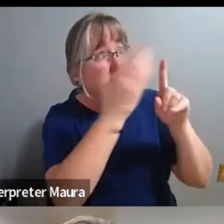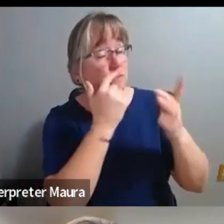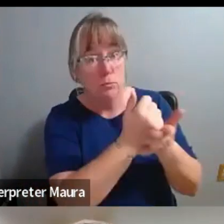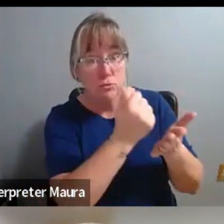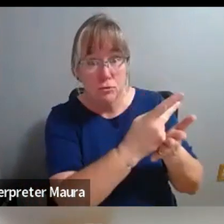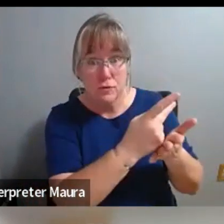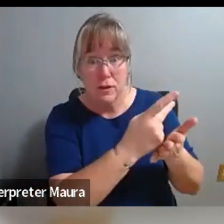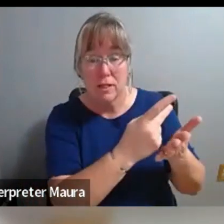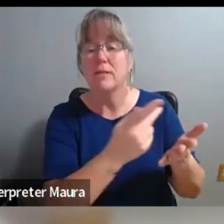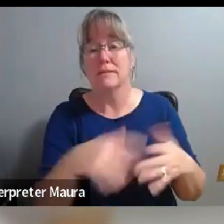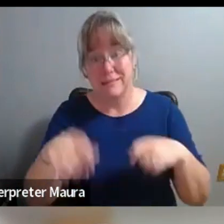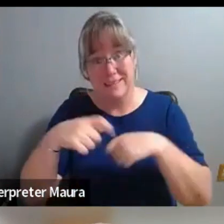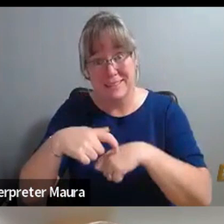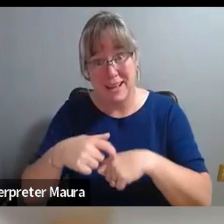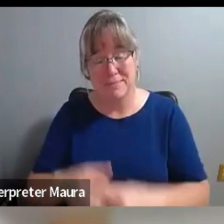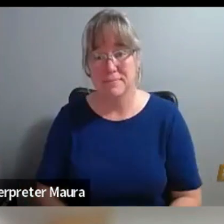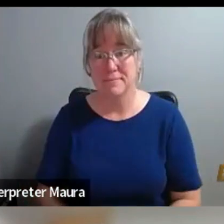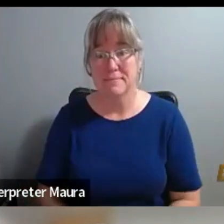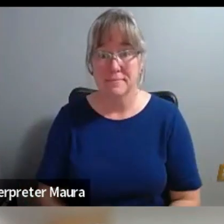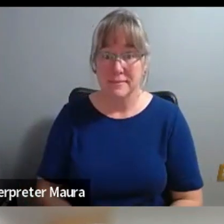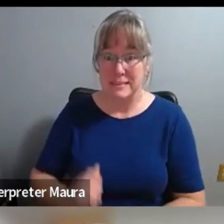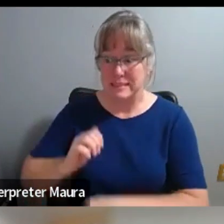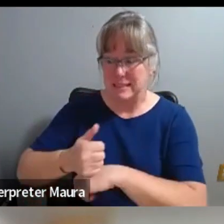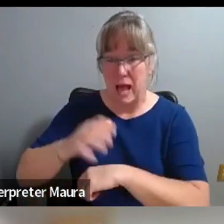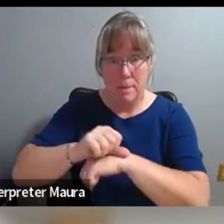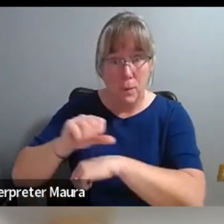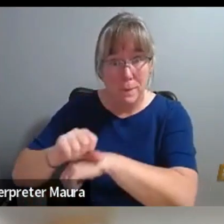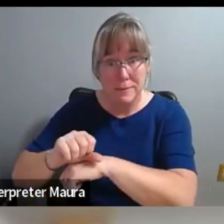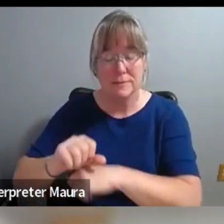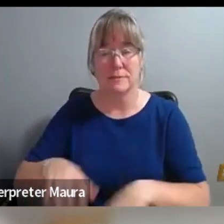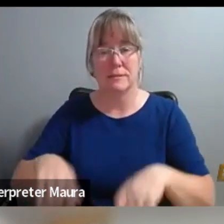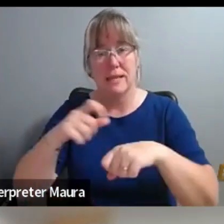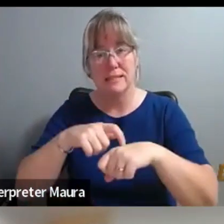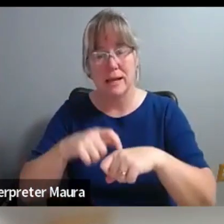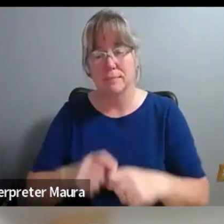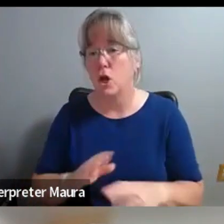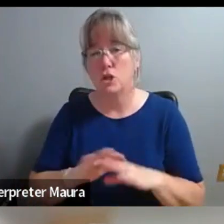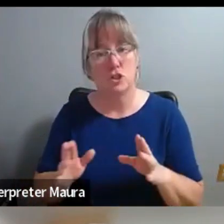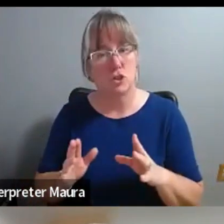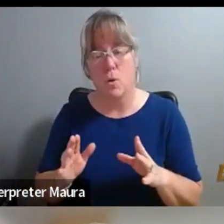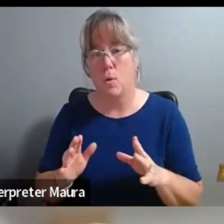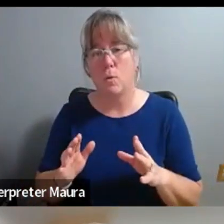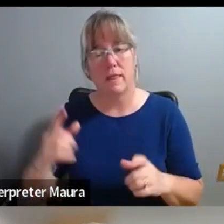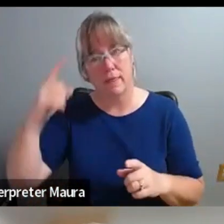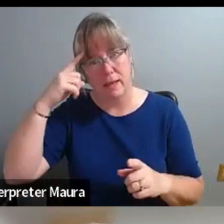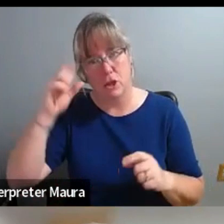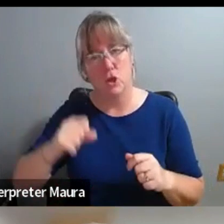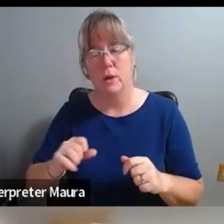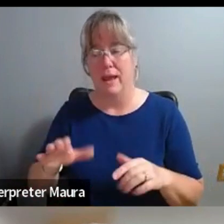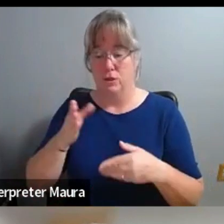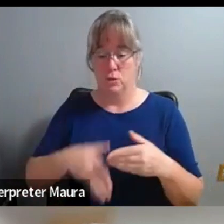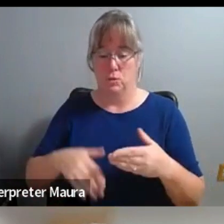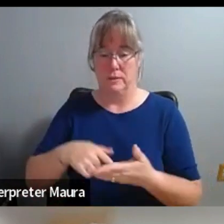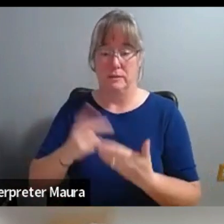yeah. Lining people up takes time. Like, I just think, don't be, don't be fooled. You can't make a podcast